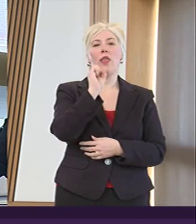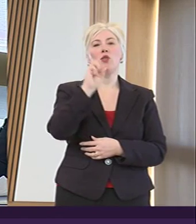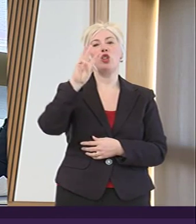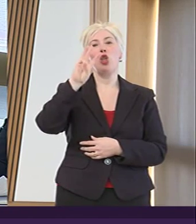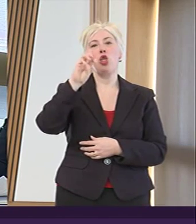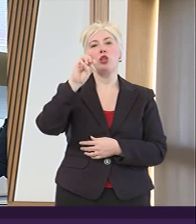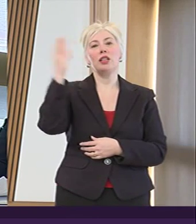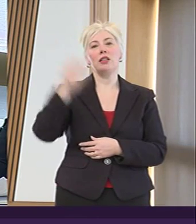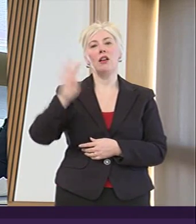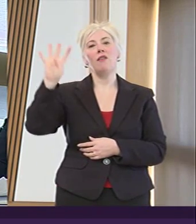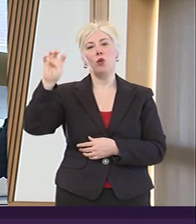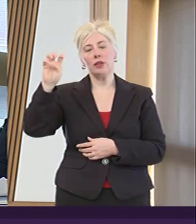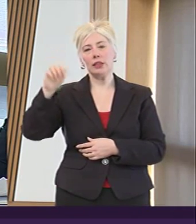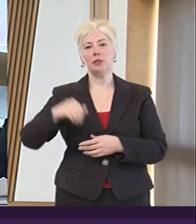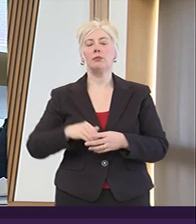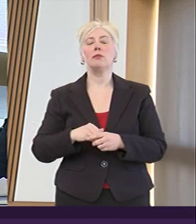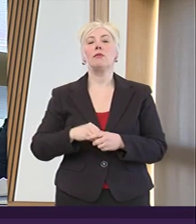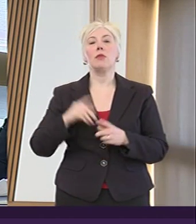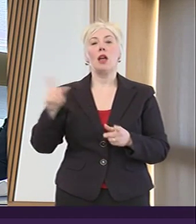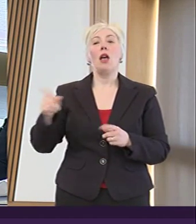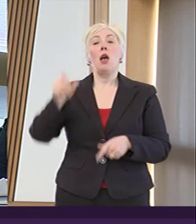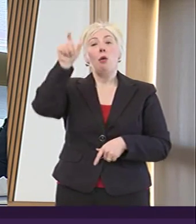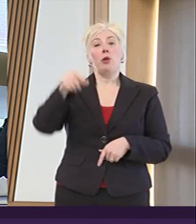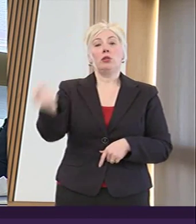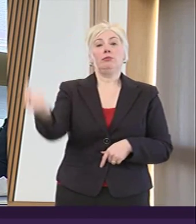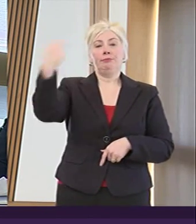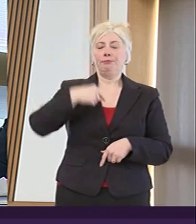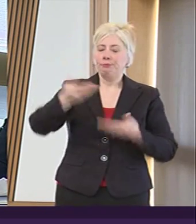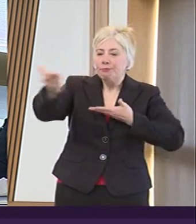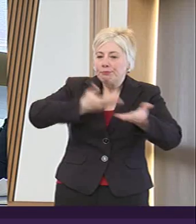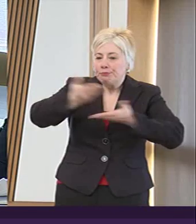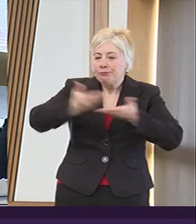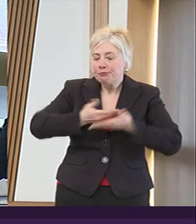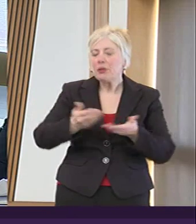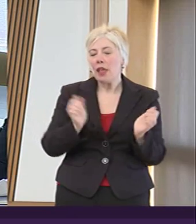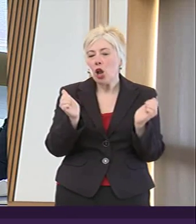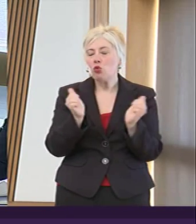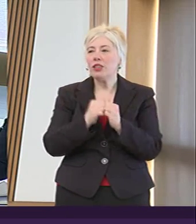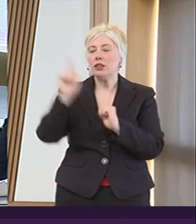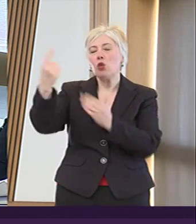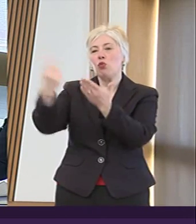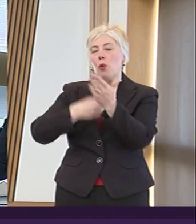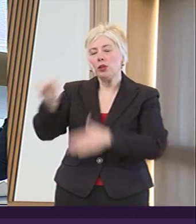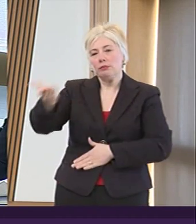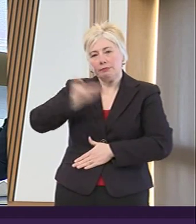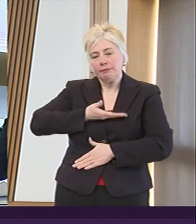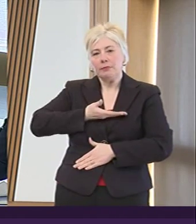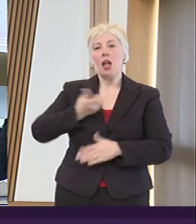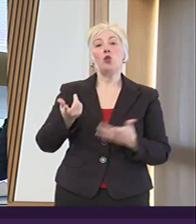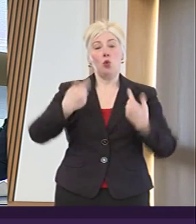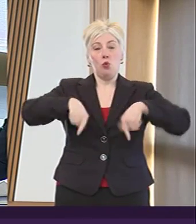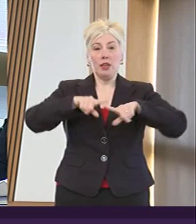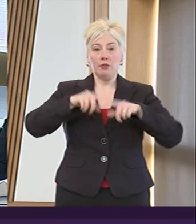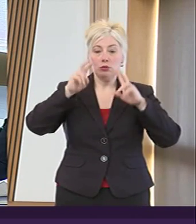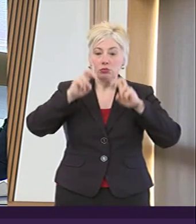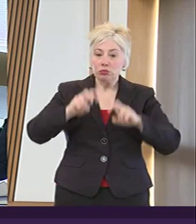also responds to the further issues raised in the committee's oral evidence session with the minister for parliamentary business which took place on the